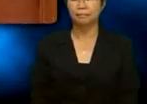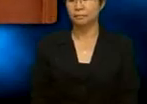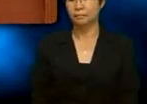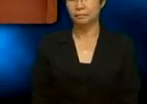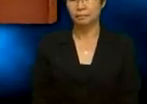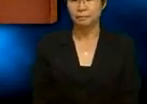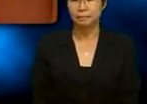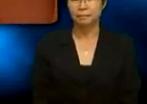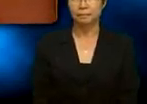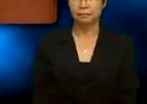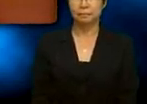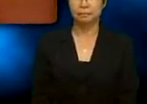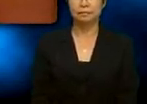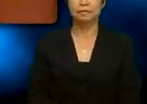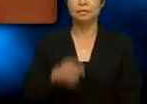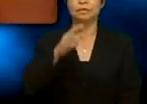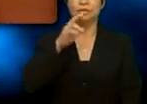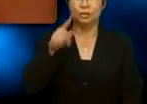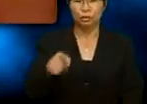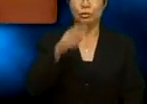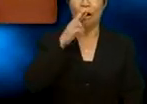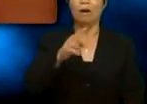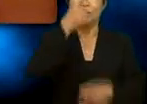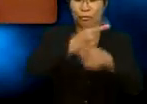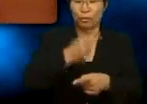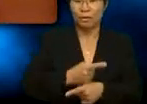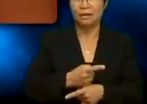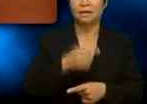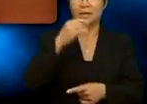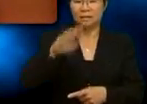You are right. There is something different about Gus.